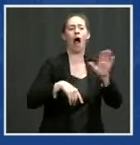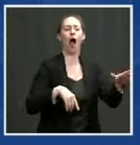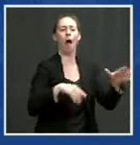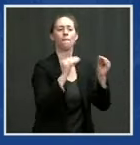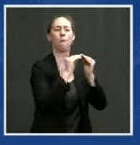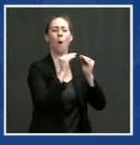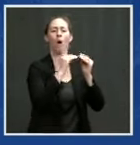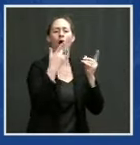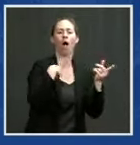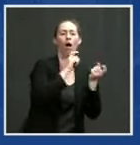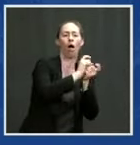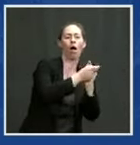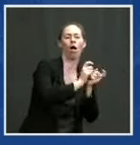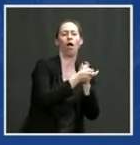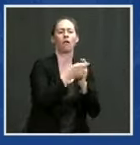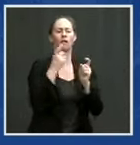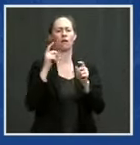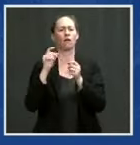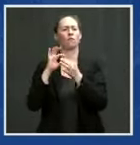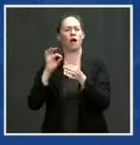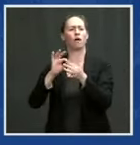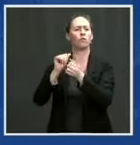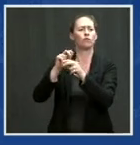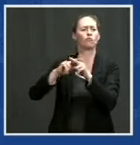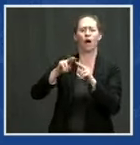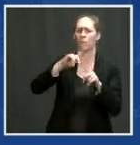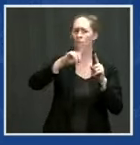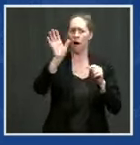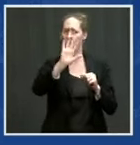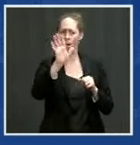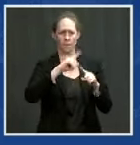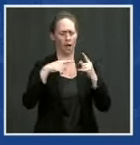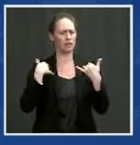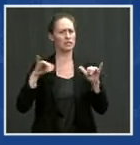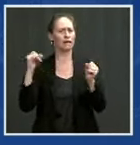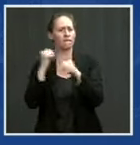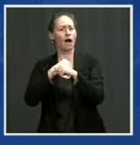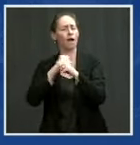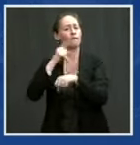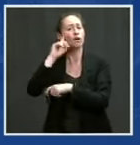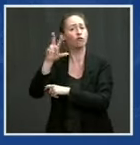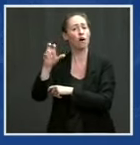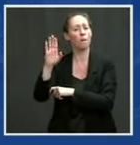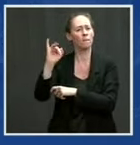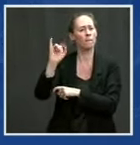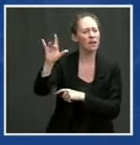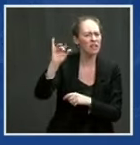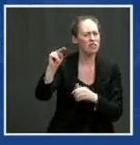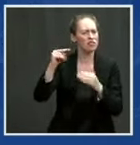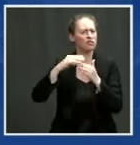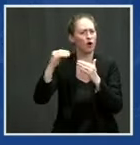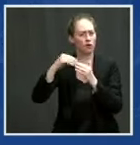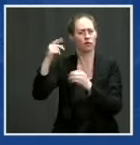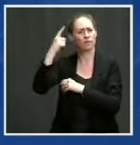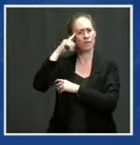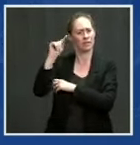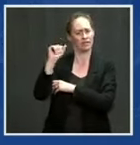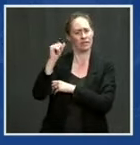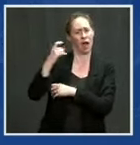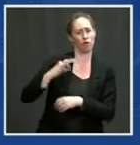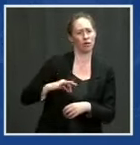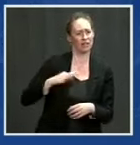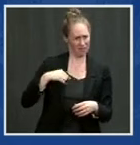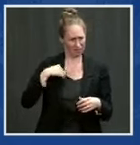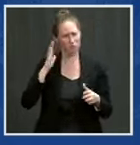but i am going to fight for trying to get 300 billion dollars more for tax credits for an environment